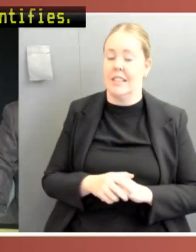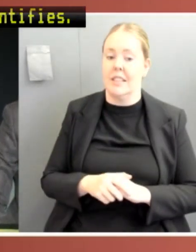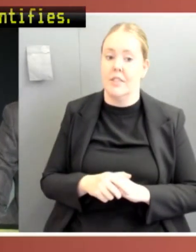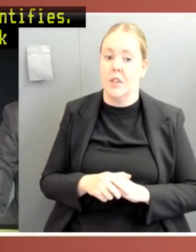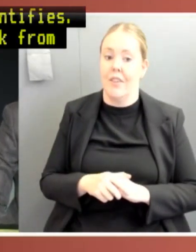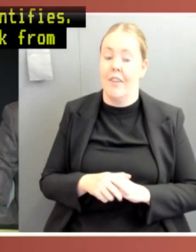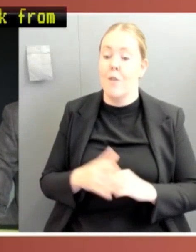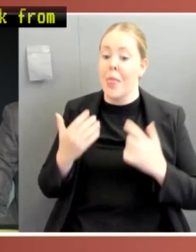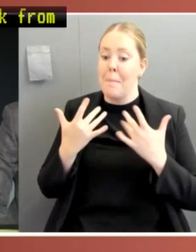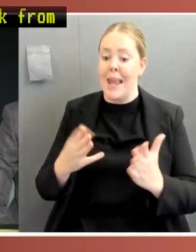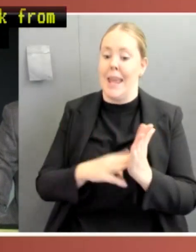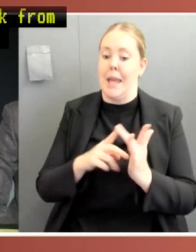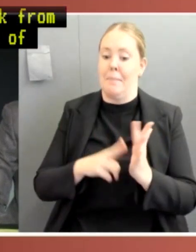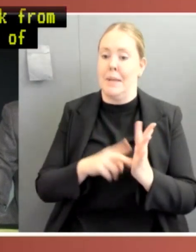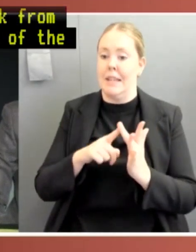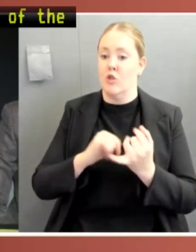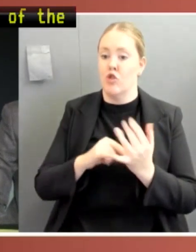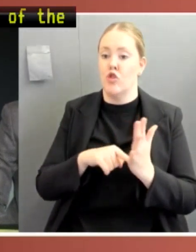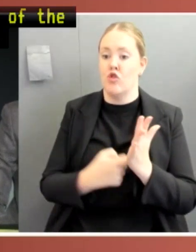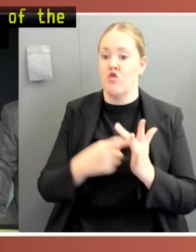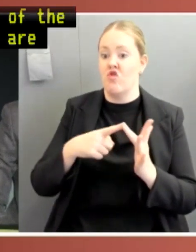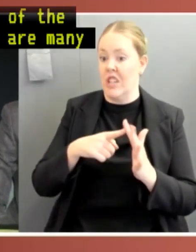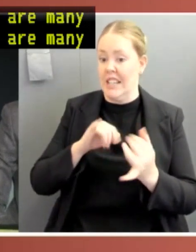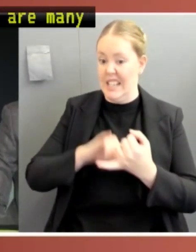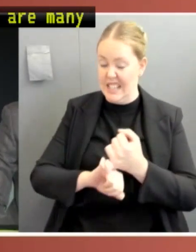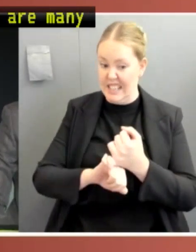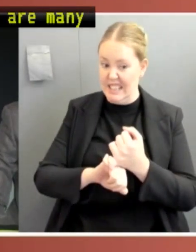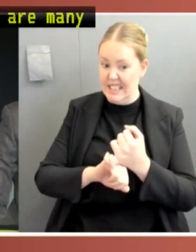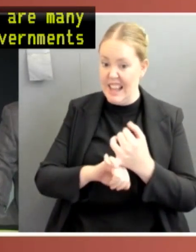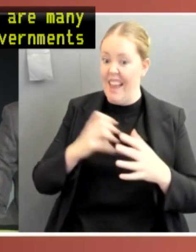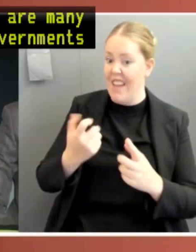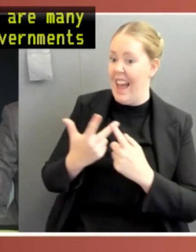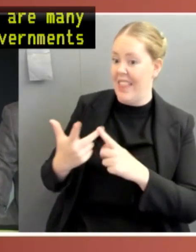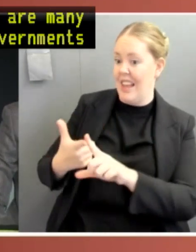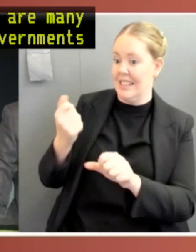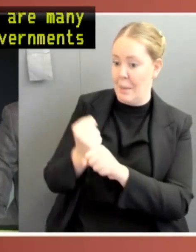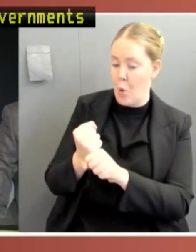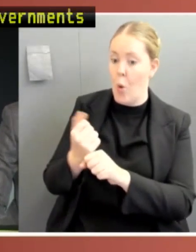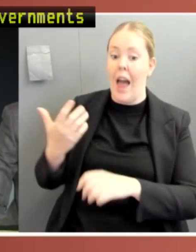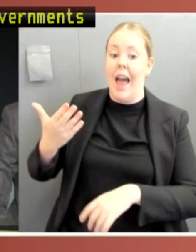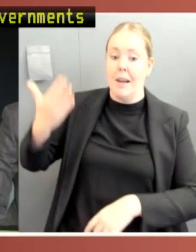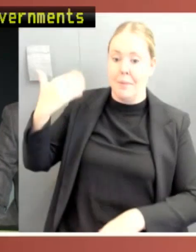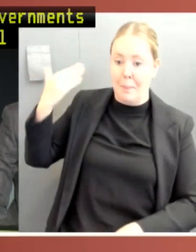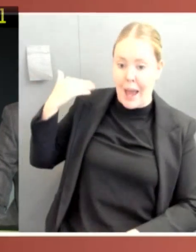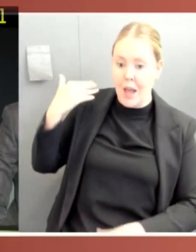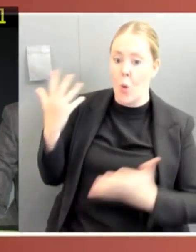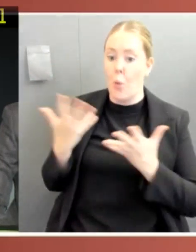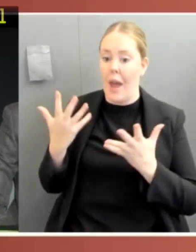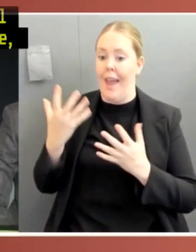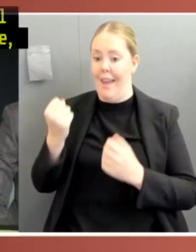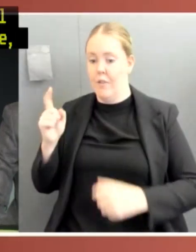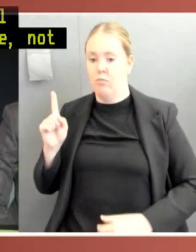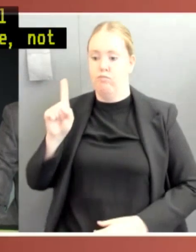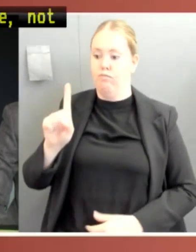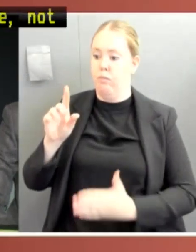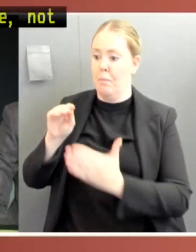other examples in prior governments where, in fact, ministerial appointments have been made, not properly notified, it's been difficult to work out at any